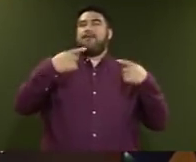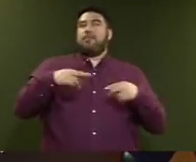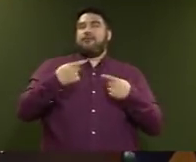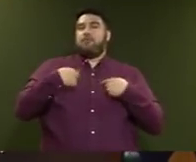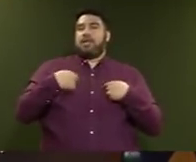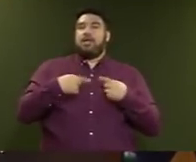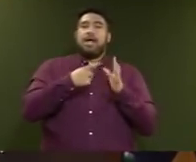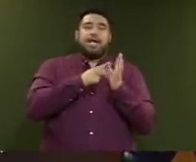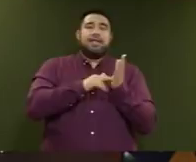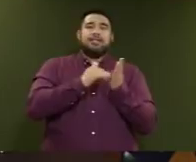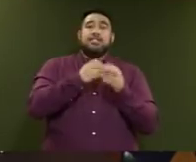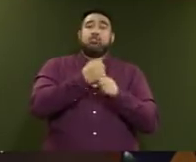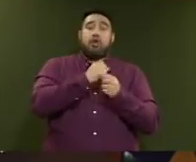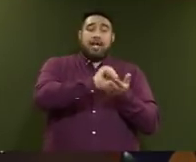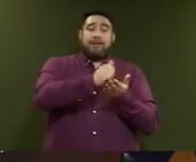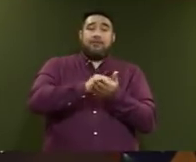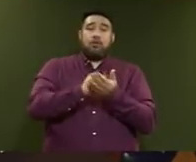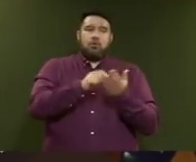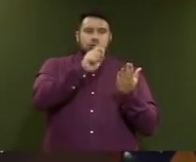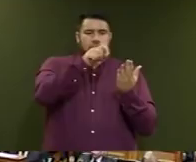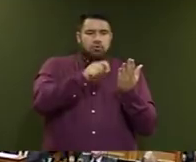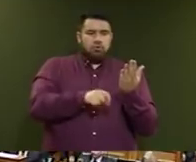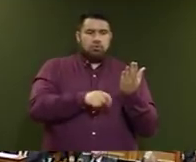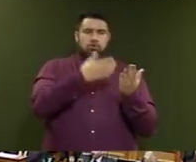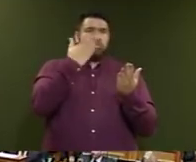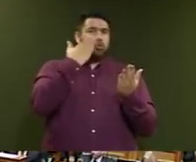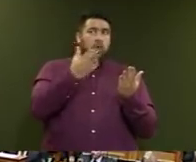job ads indicate that that is indeed the case.